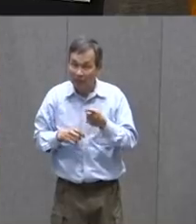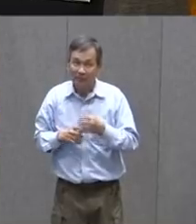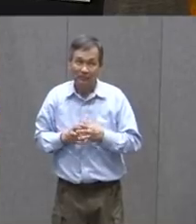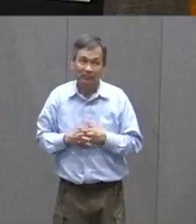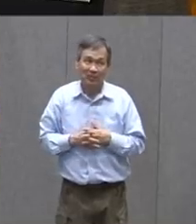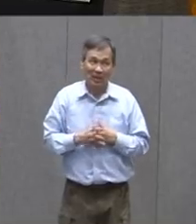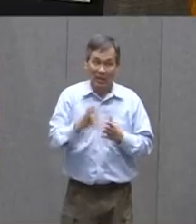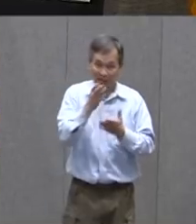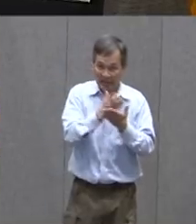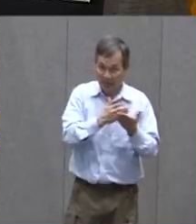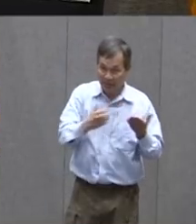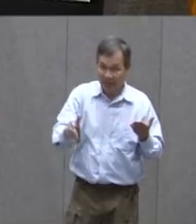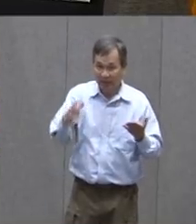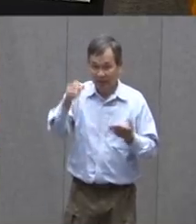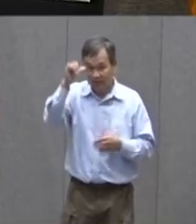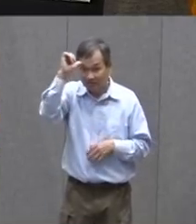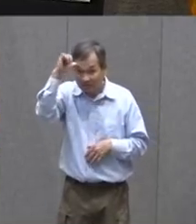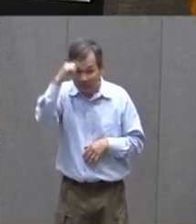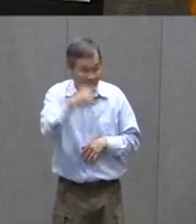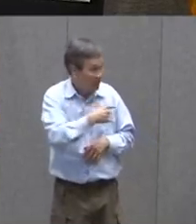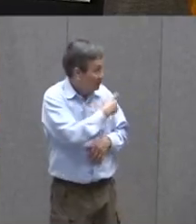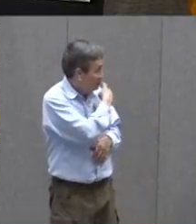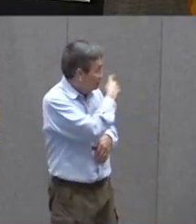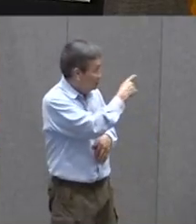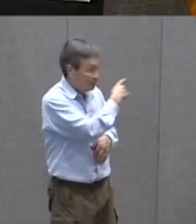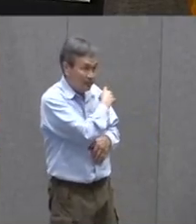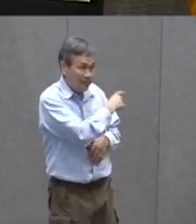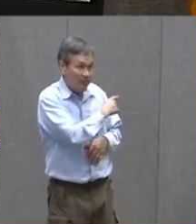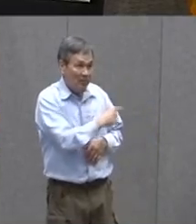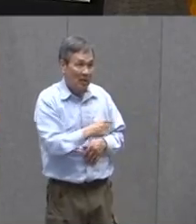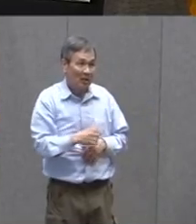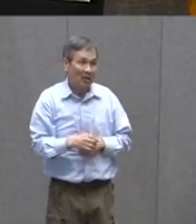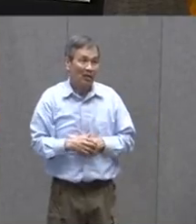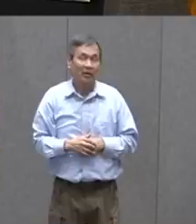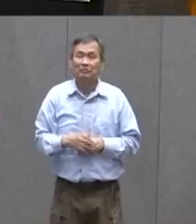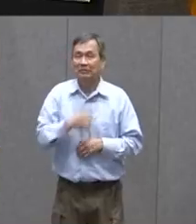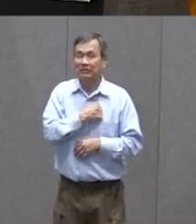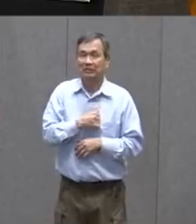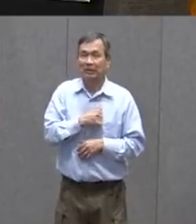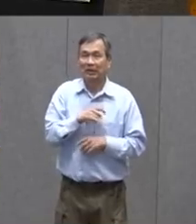Some Of The Things That You Need To Consider Sorry I Have My Back To You Guys